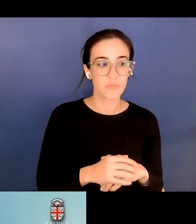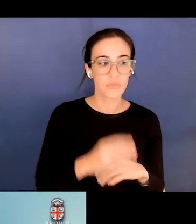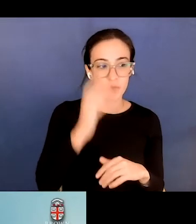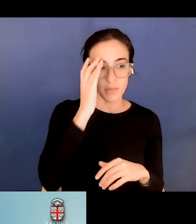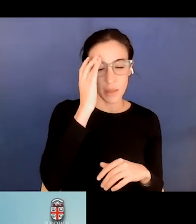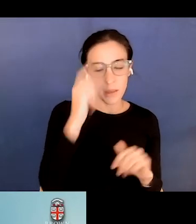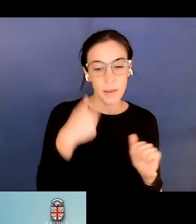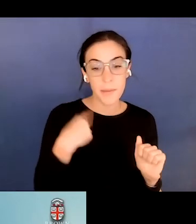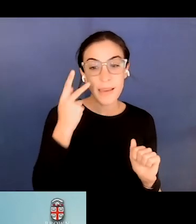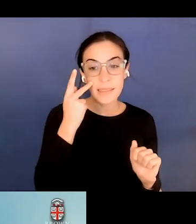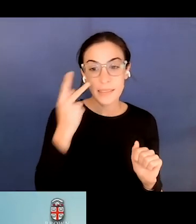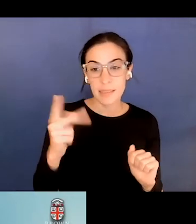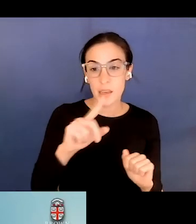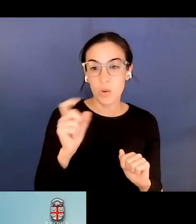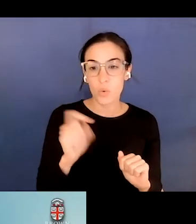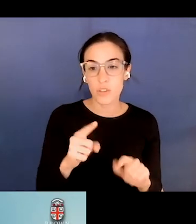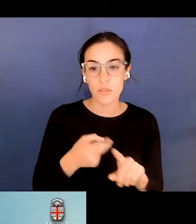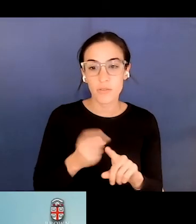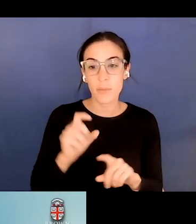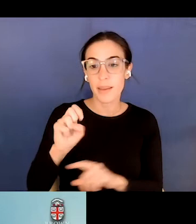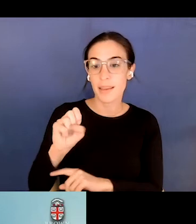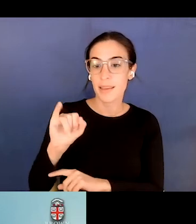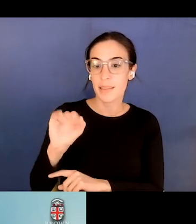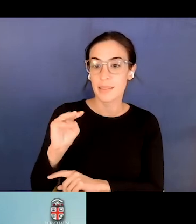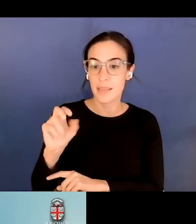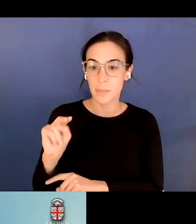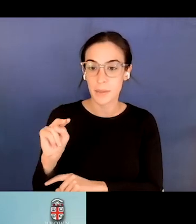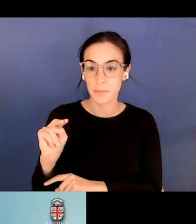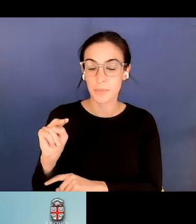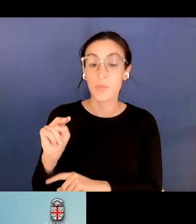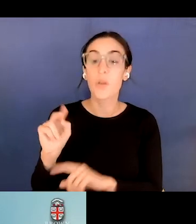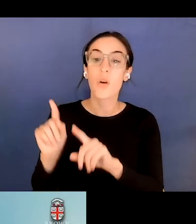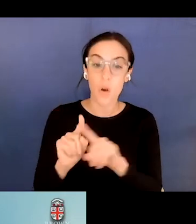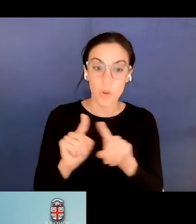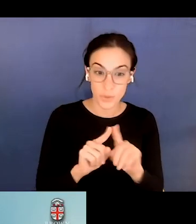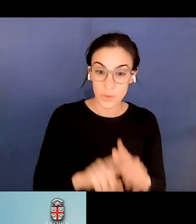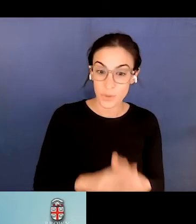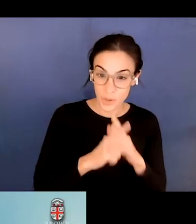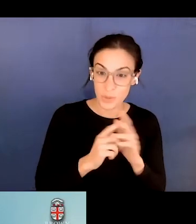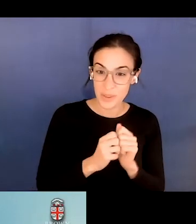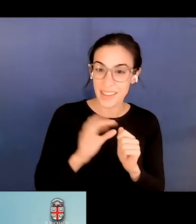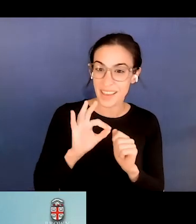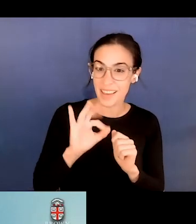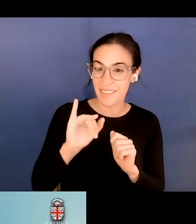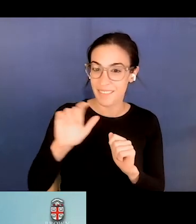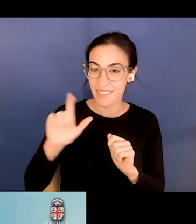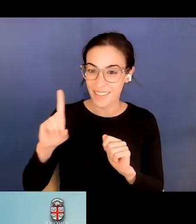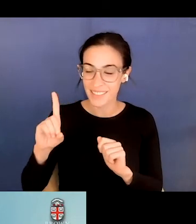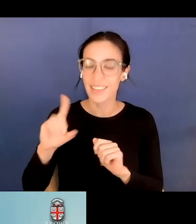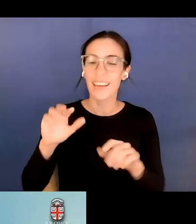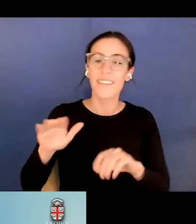see a question from Simon also begins with filled pauses. So let me read it for you.